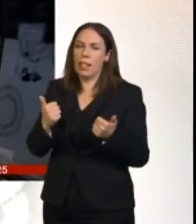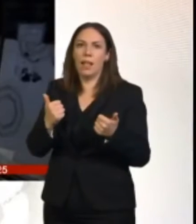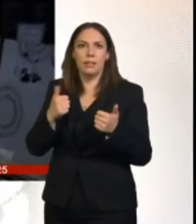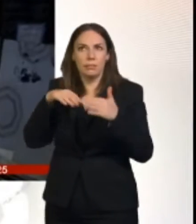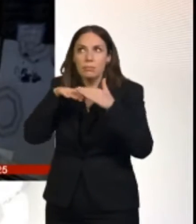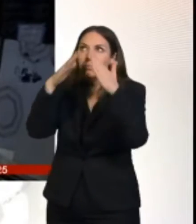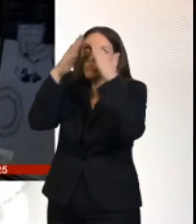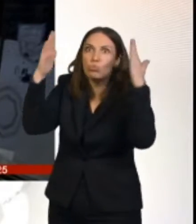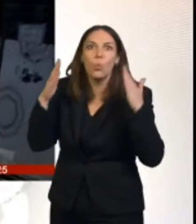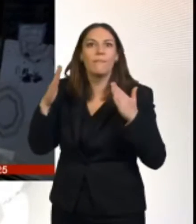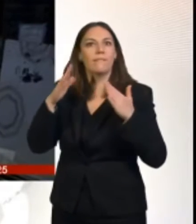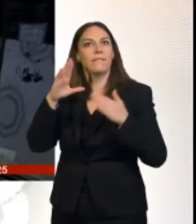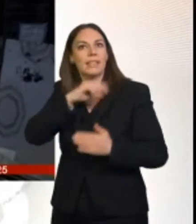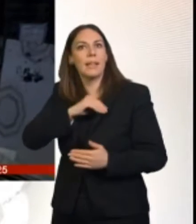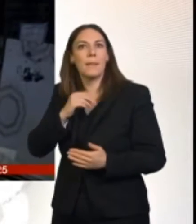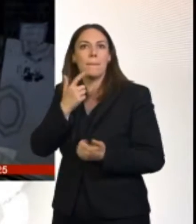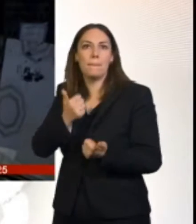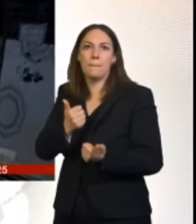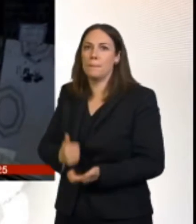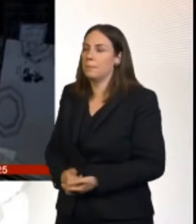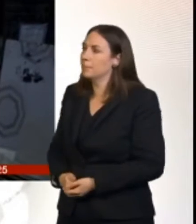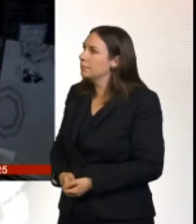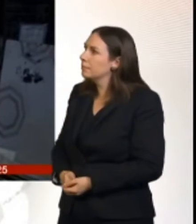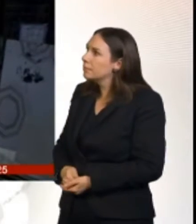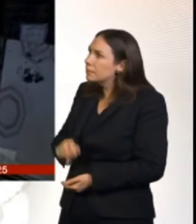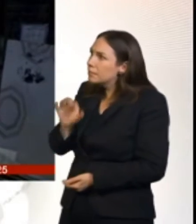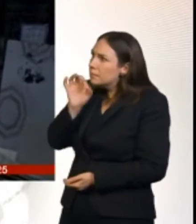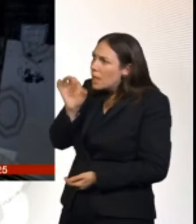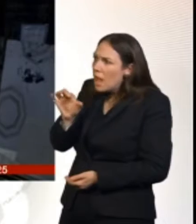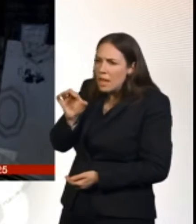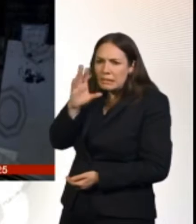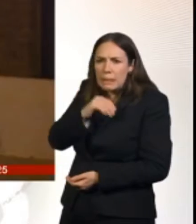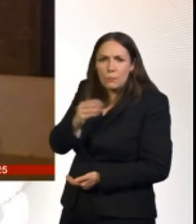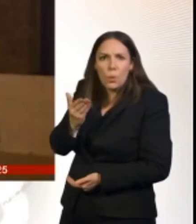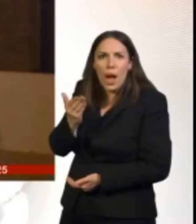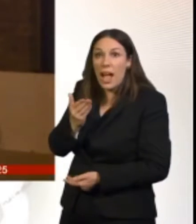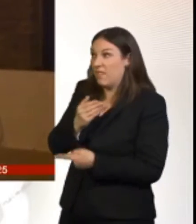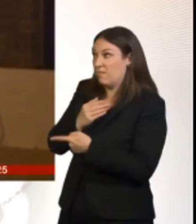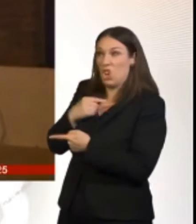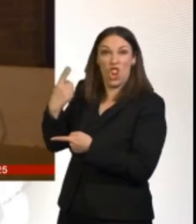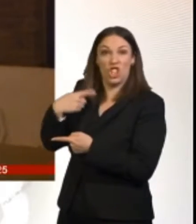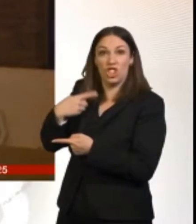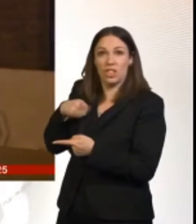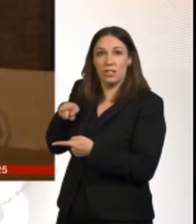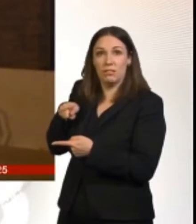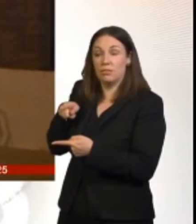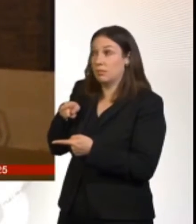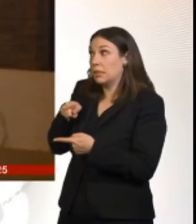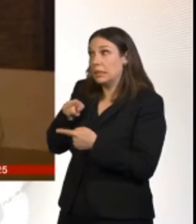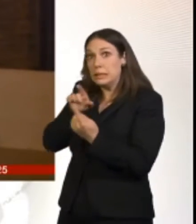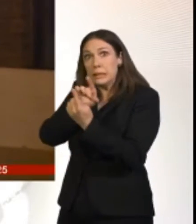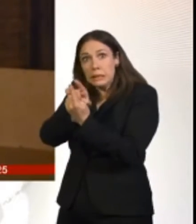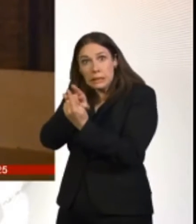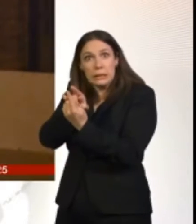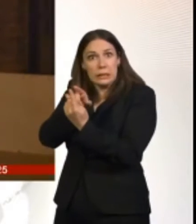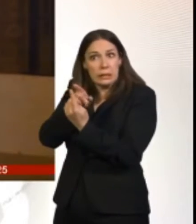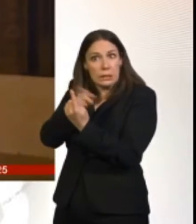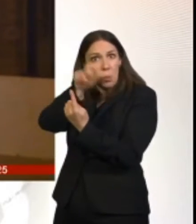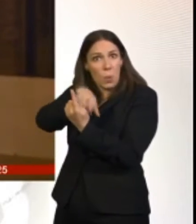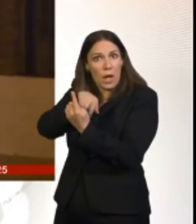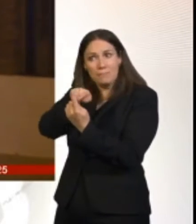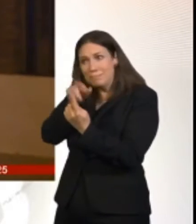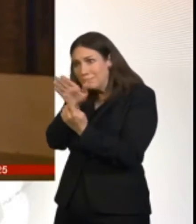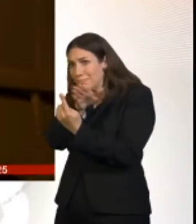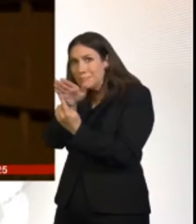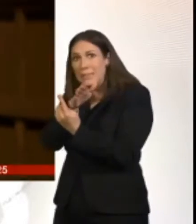Where are you normally sleeping? Okay. Back in London, Jamie is trying to persuade another rough sleeper to get to a hostel with